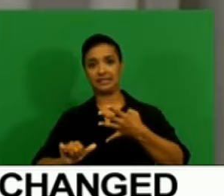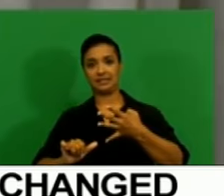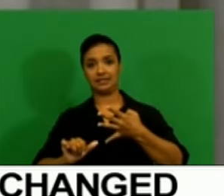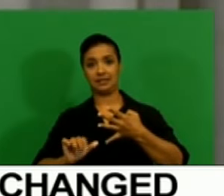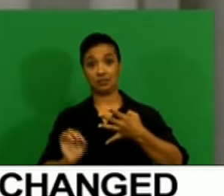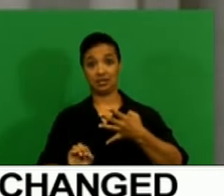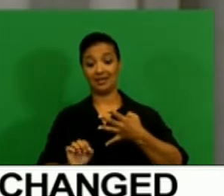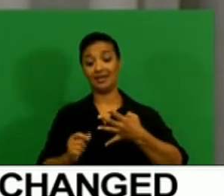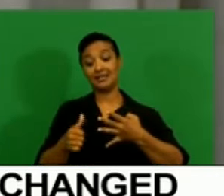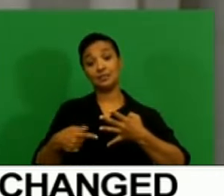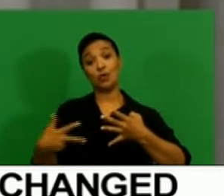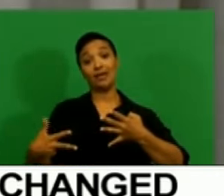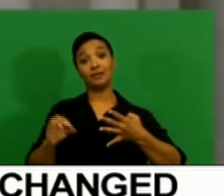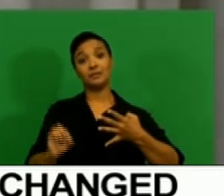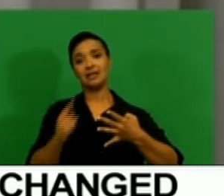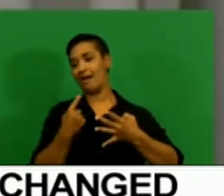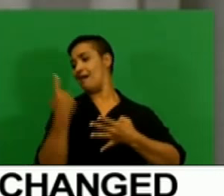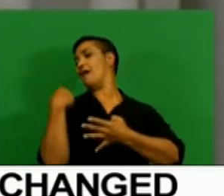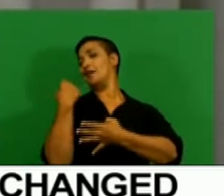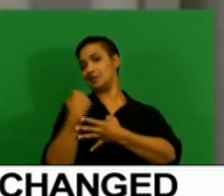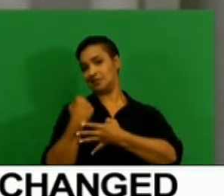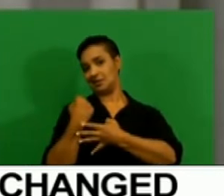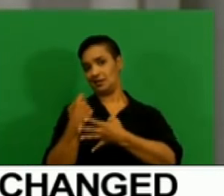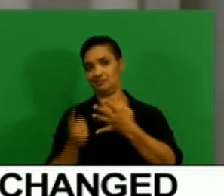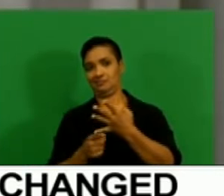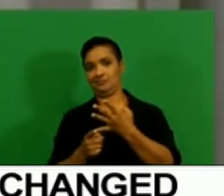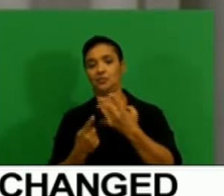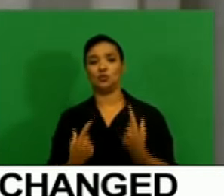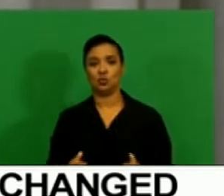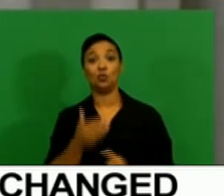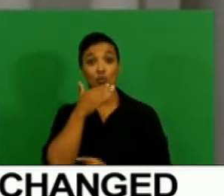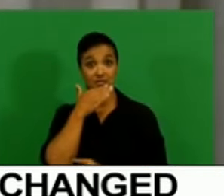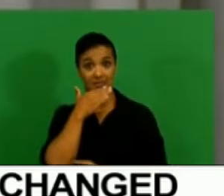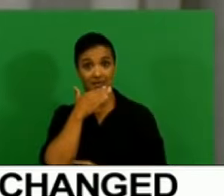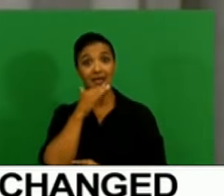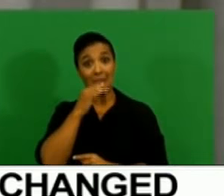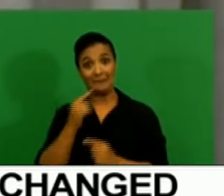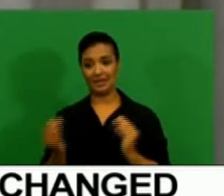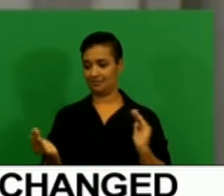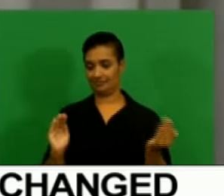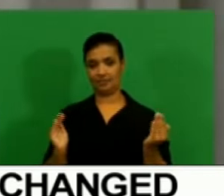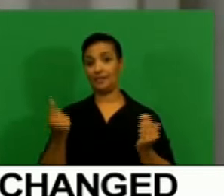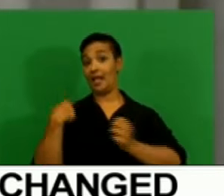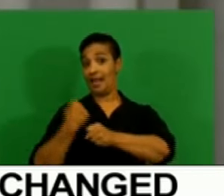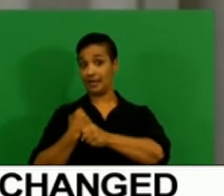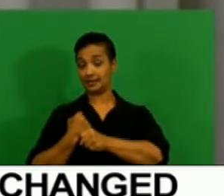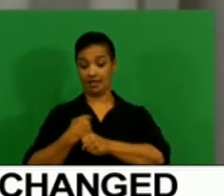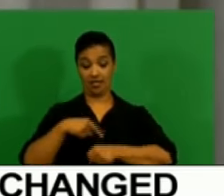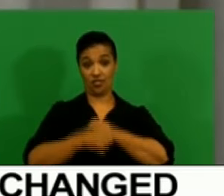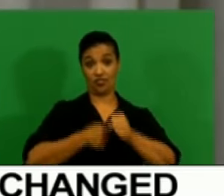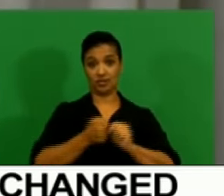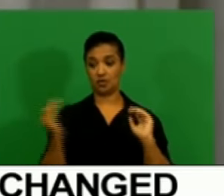.8% was a reading for the December month. So that is the difference between those two